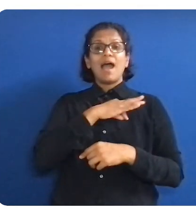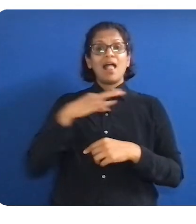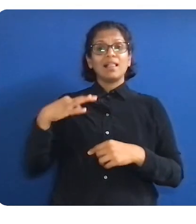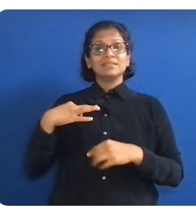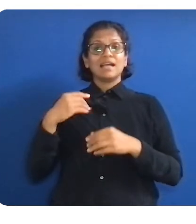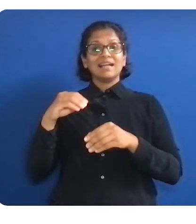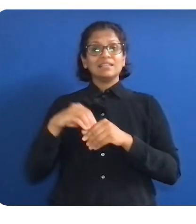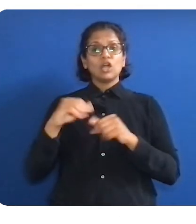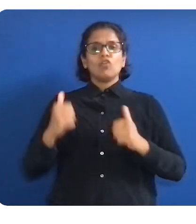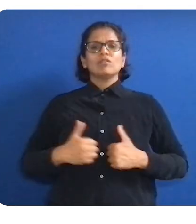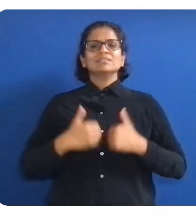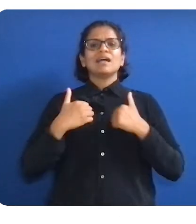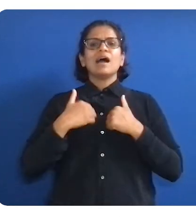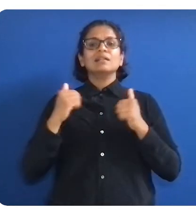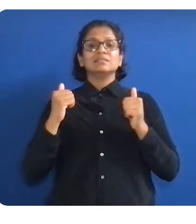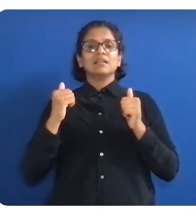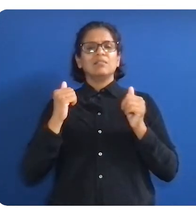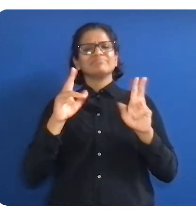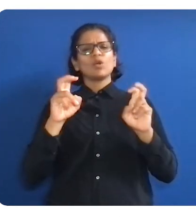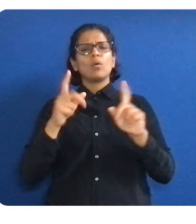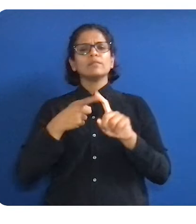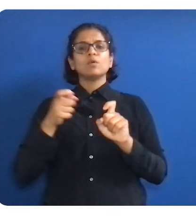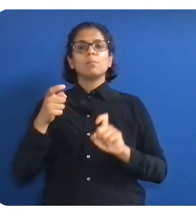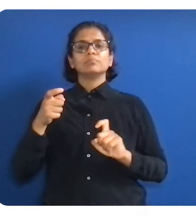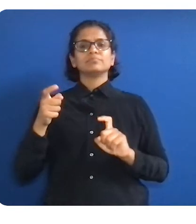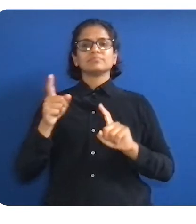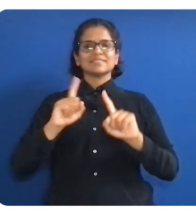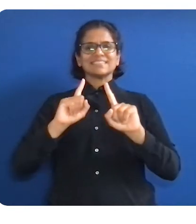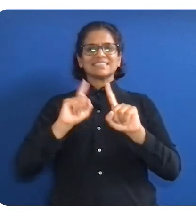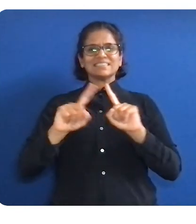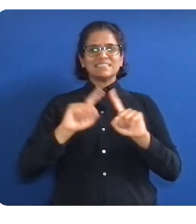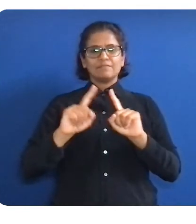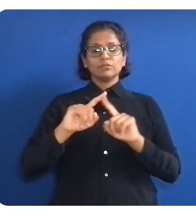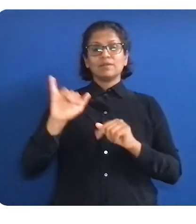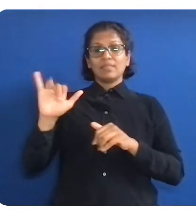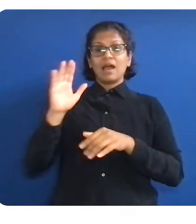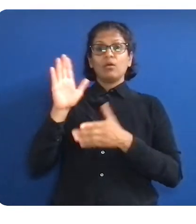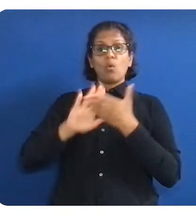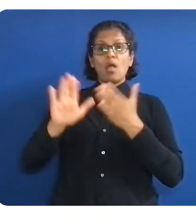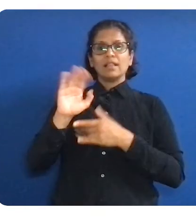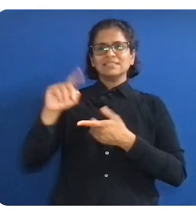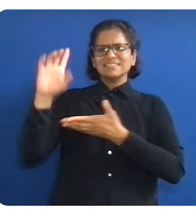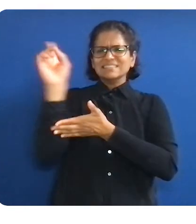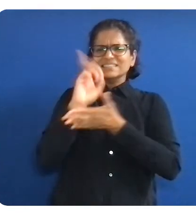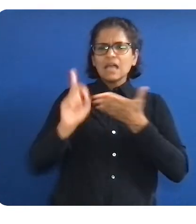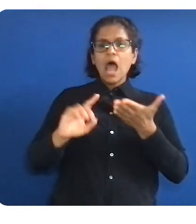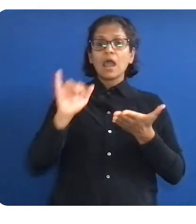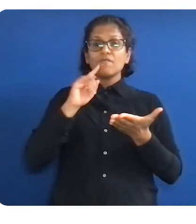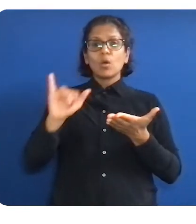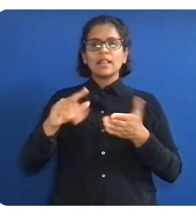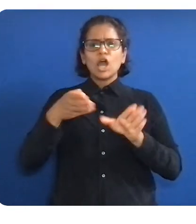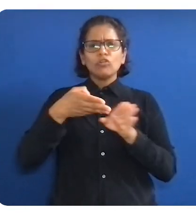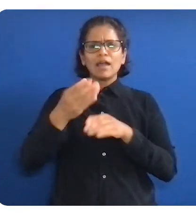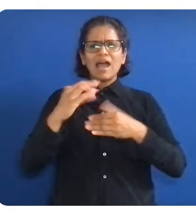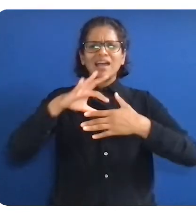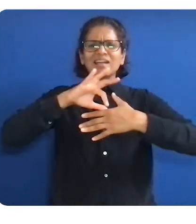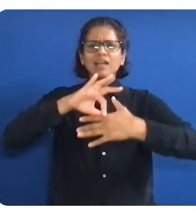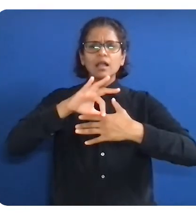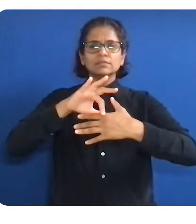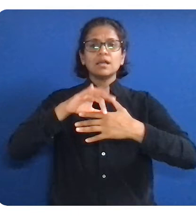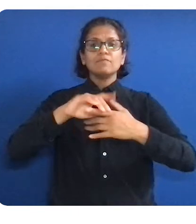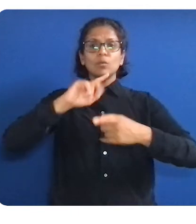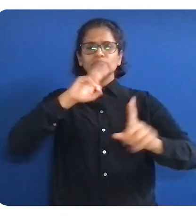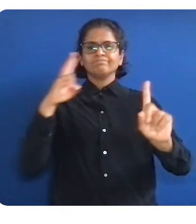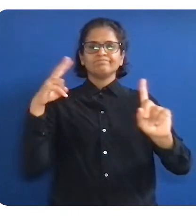commitments need to keep pace. Operating at this global scale, it heightens our sense of responsibility around DEI.